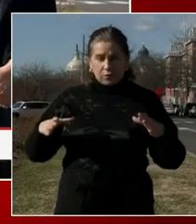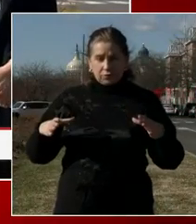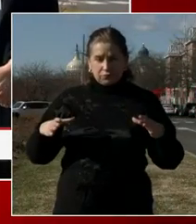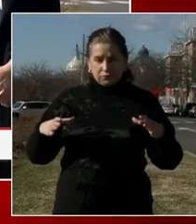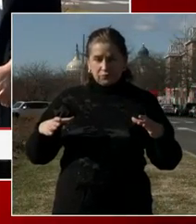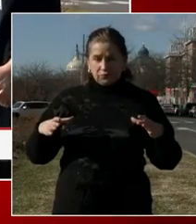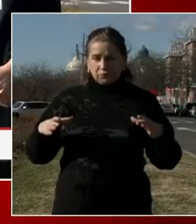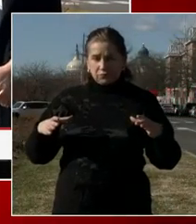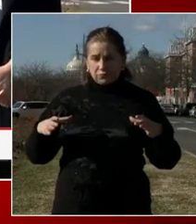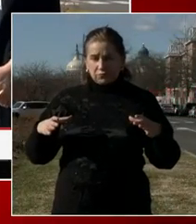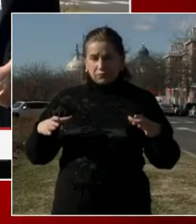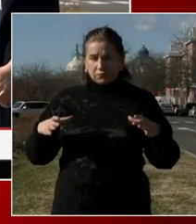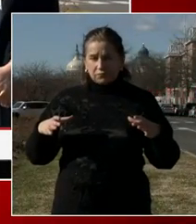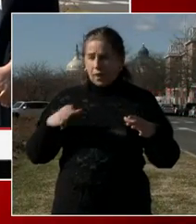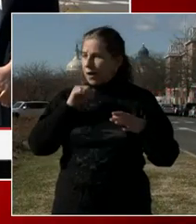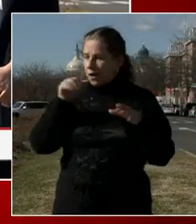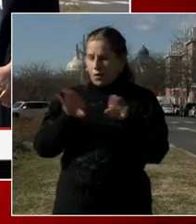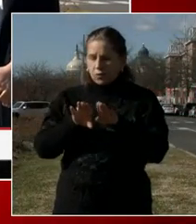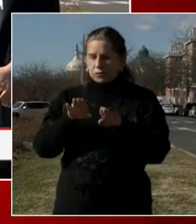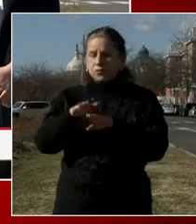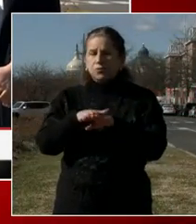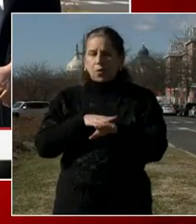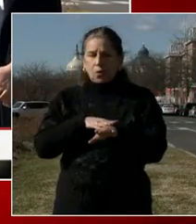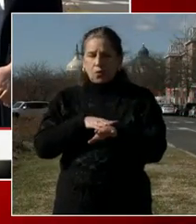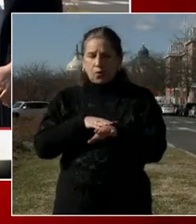slowed down when they're not closed? That's correct.